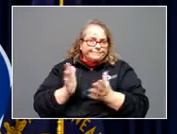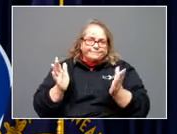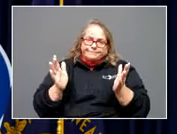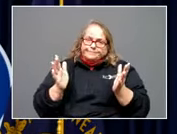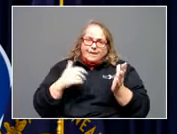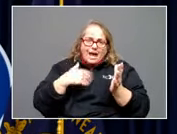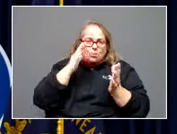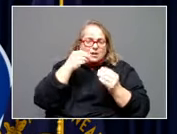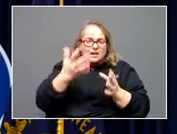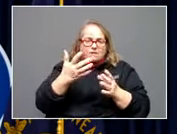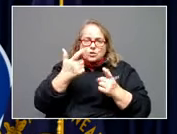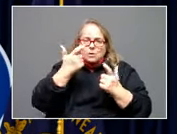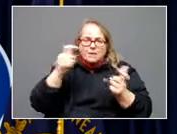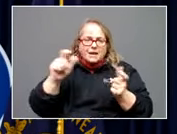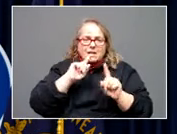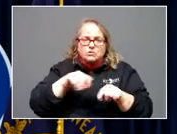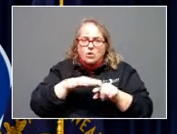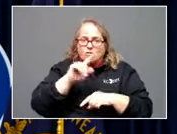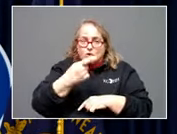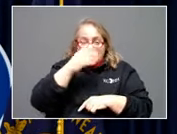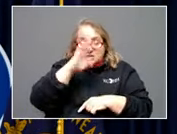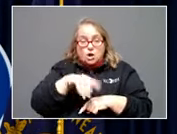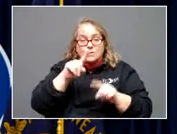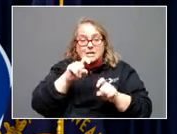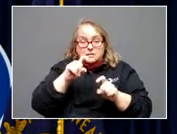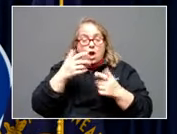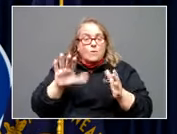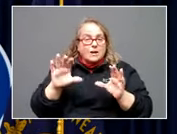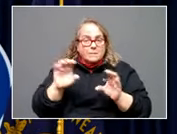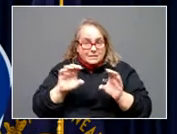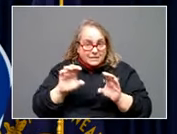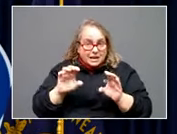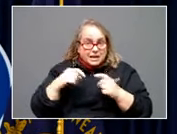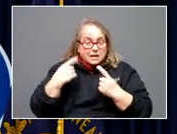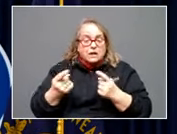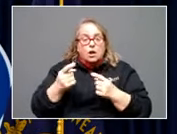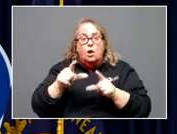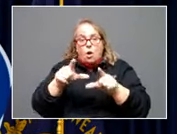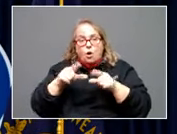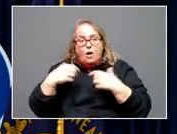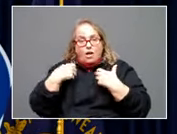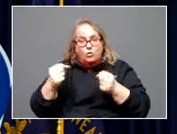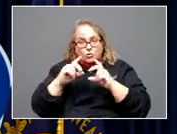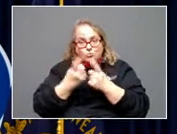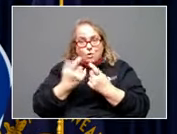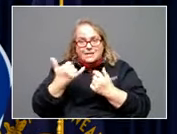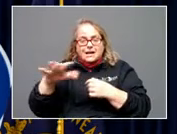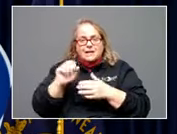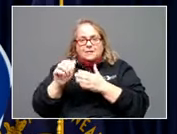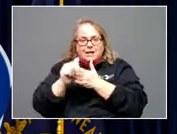answer on the first. I know some testing has already been done. The local health department is taking the lead with that.